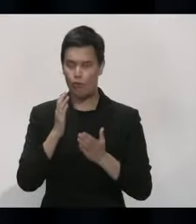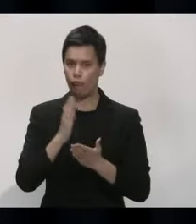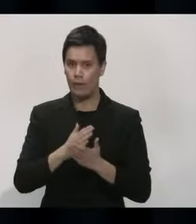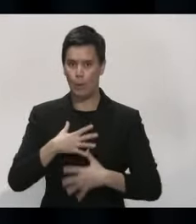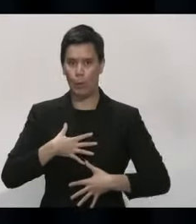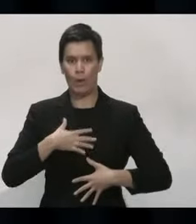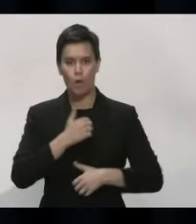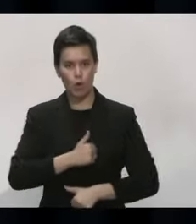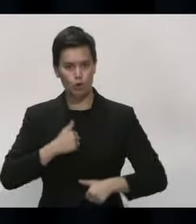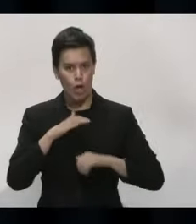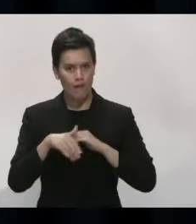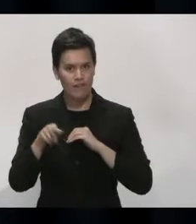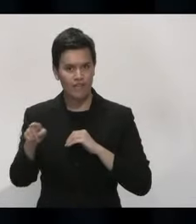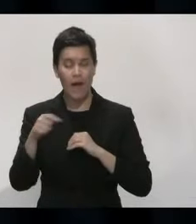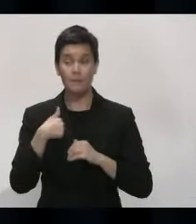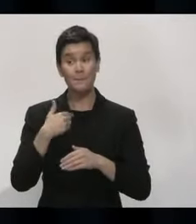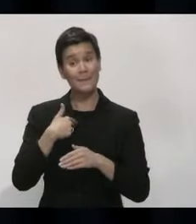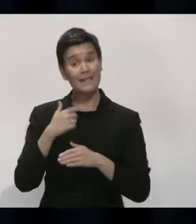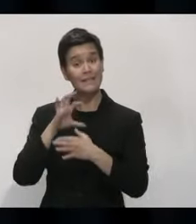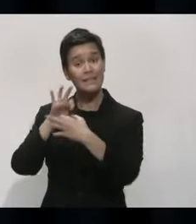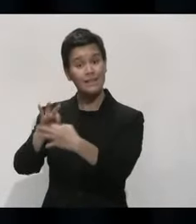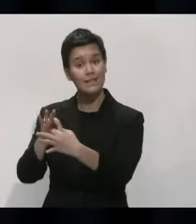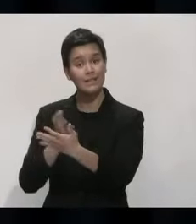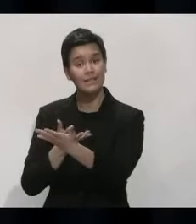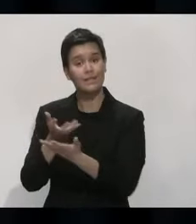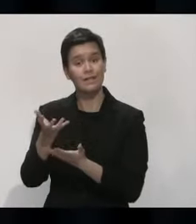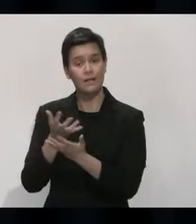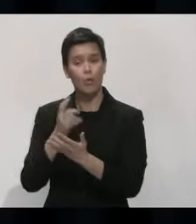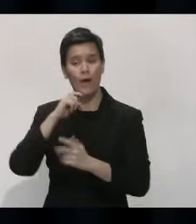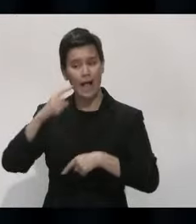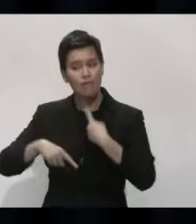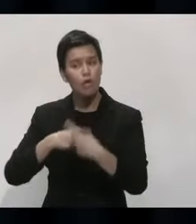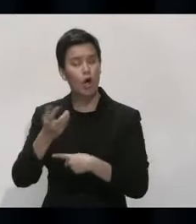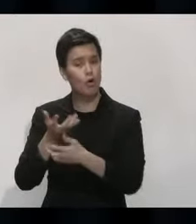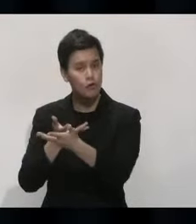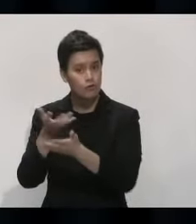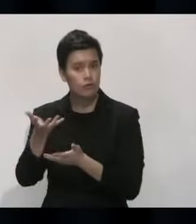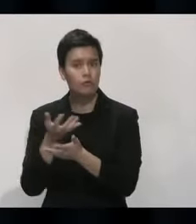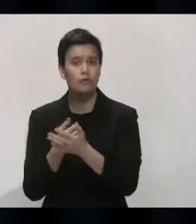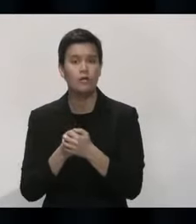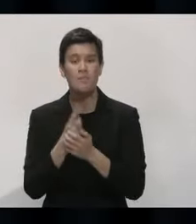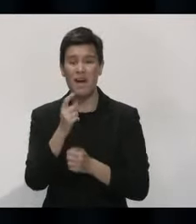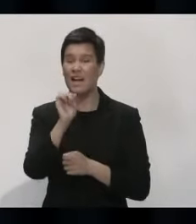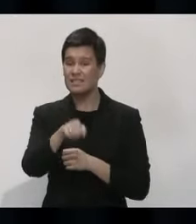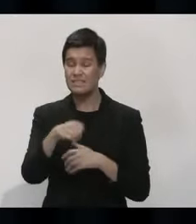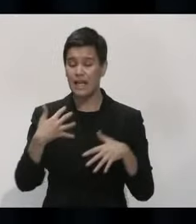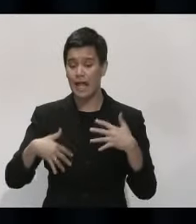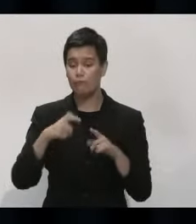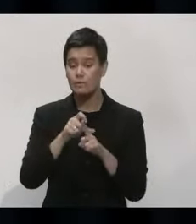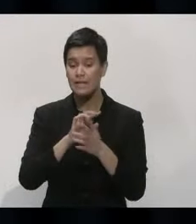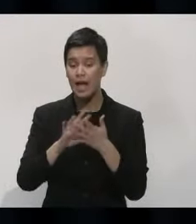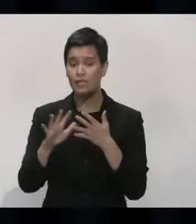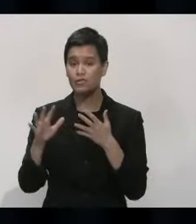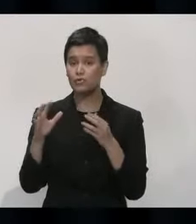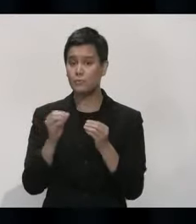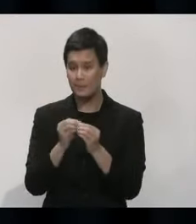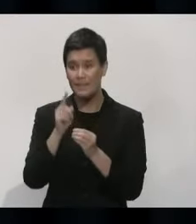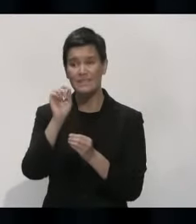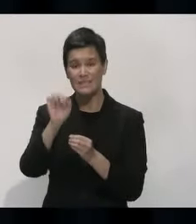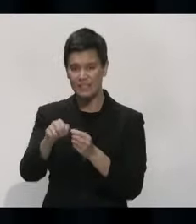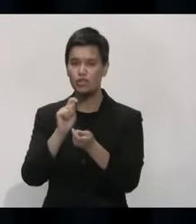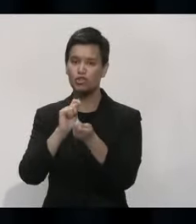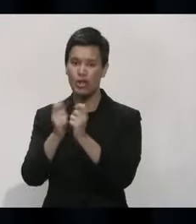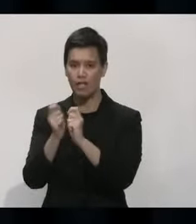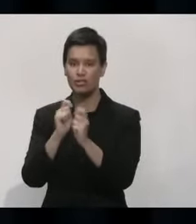engaging in all of that and, you know, will continue to do so. But yes, there are some changes that need to come for Canterbury.